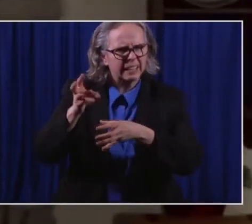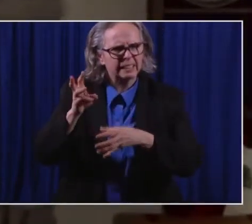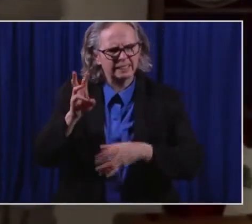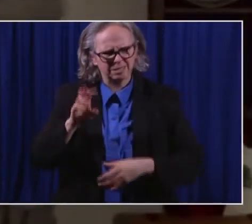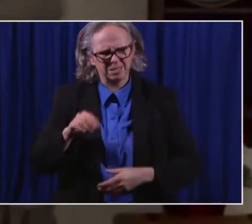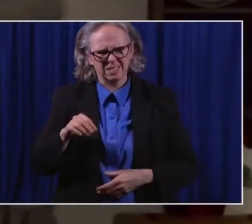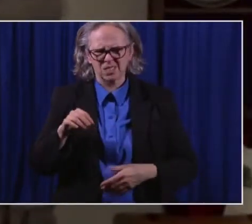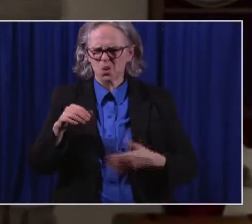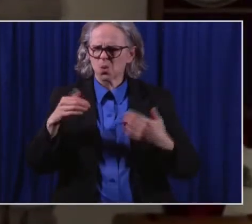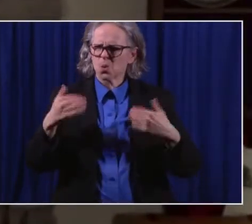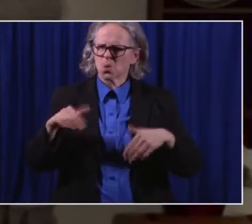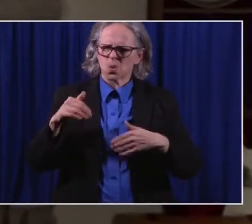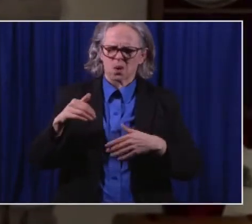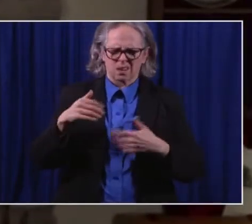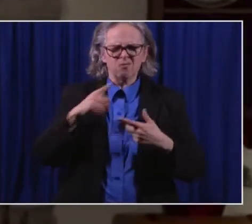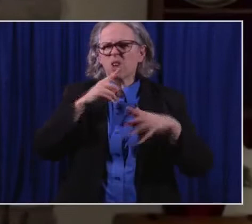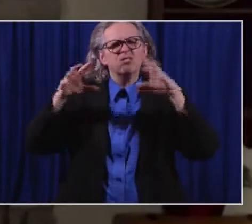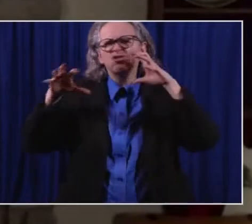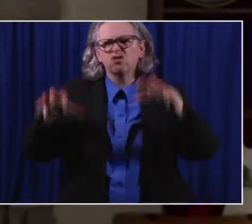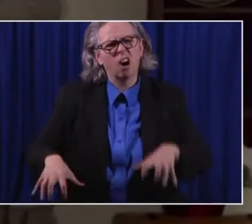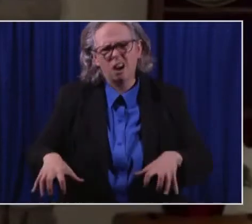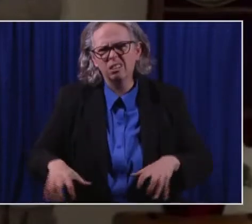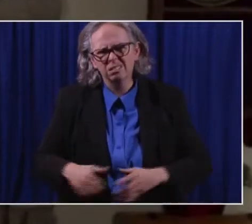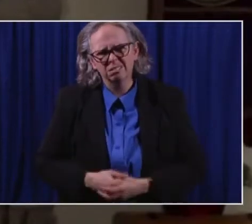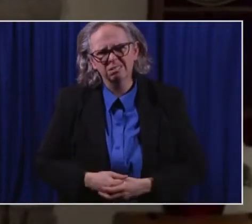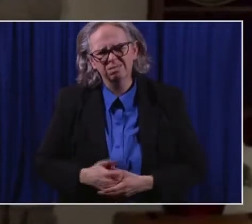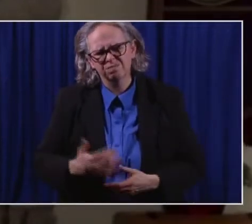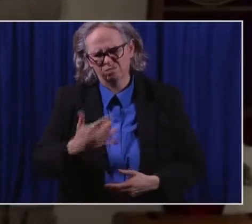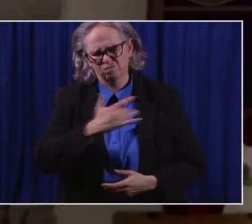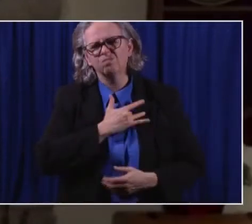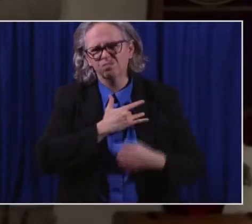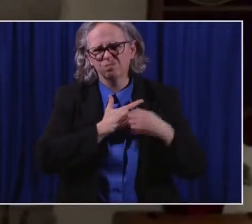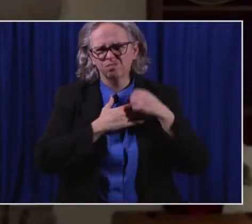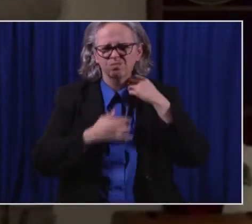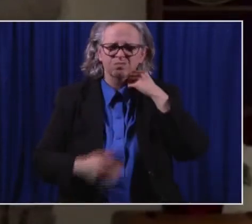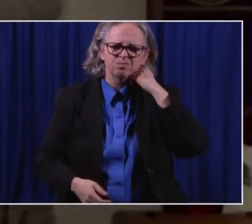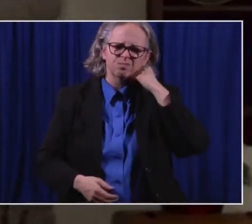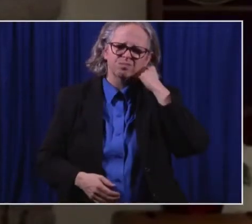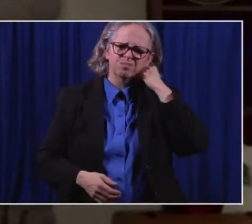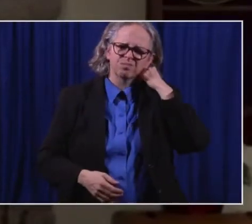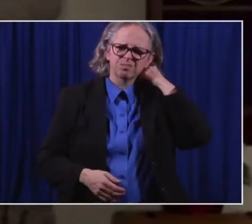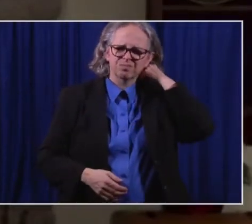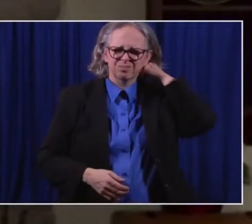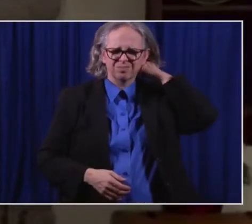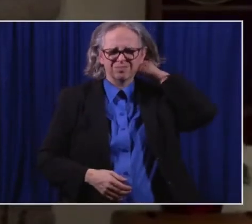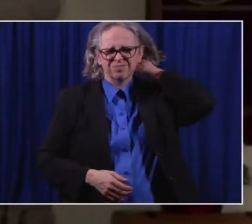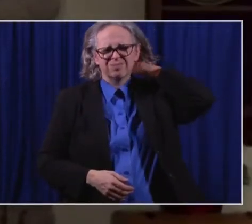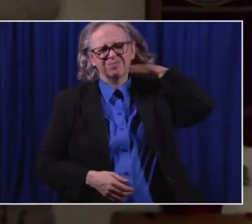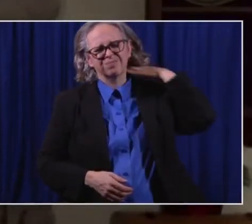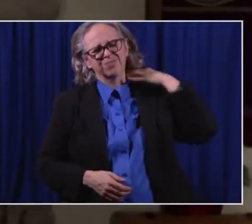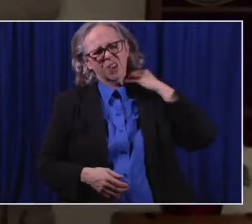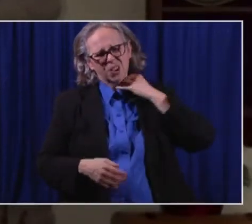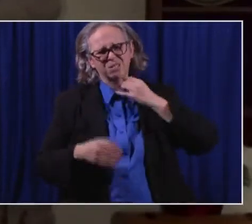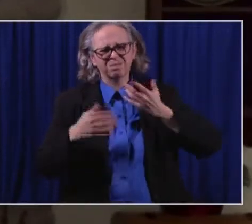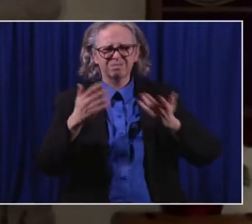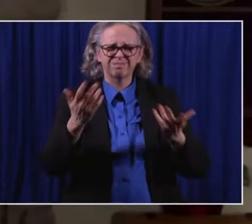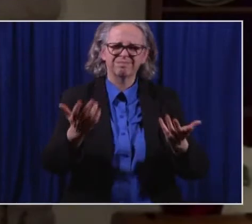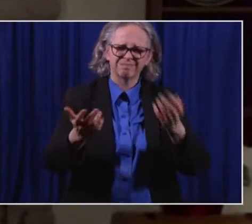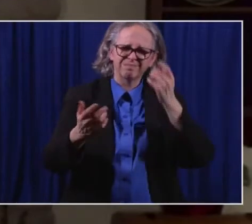astounding figure. Uh, when, when you look at that, um, that represents, um,